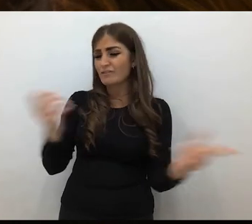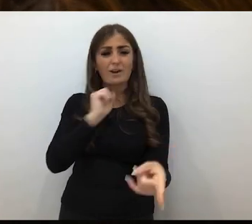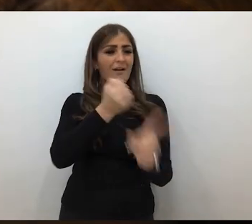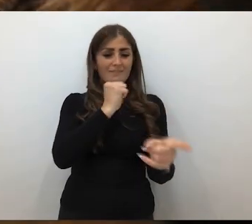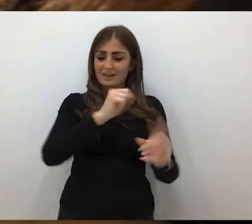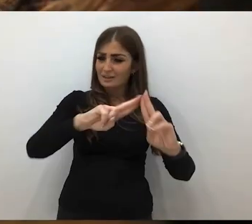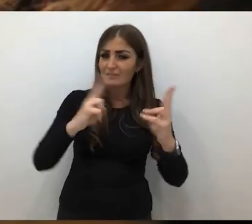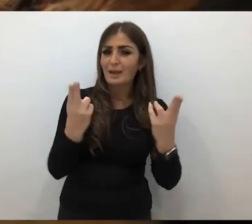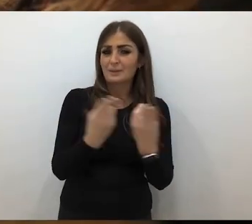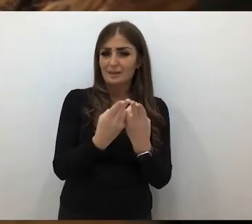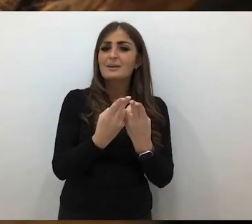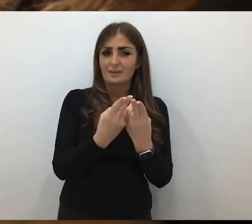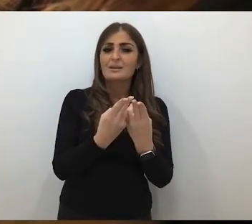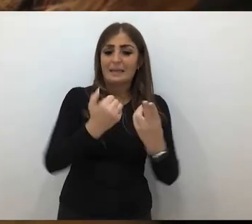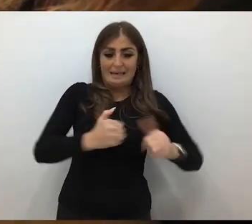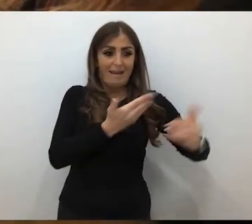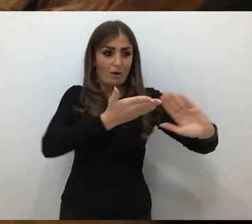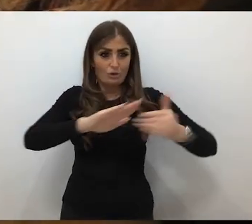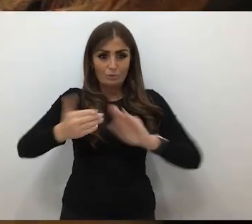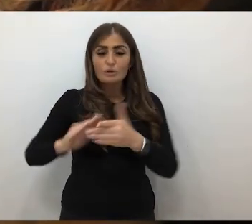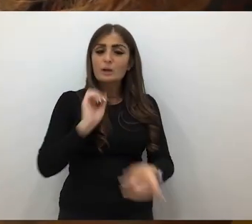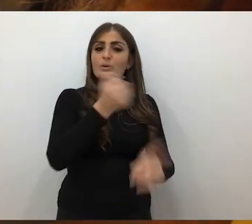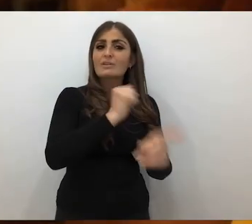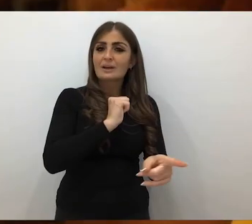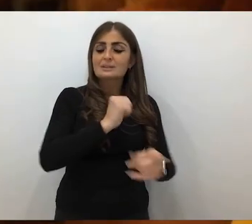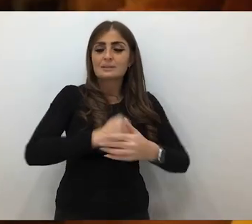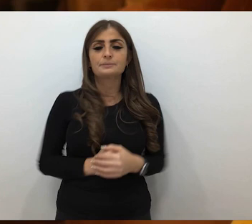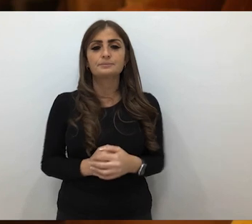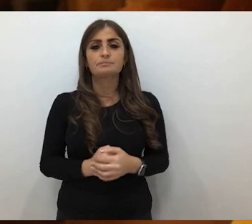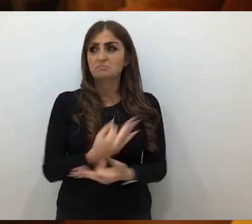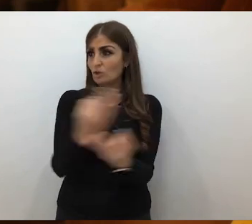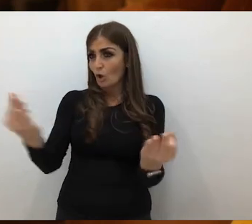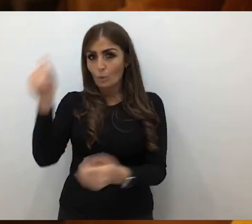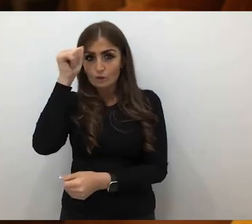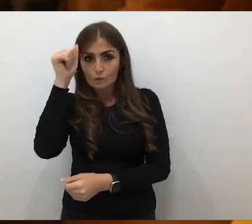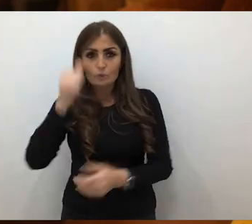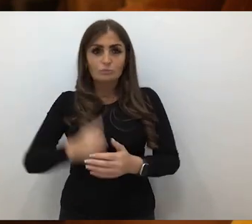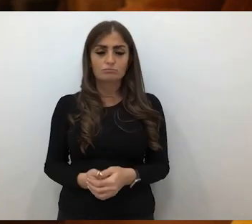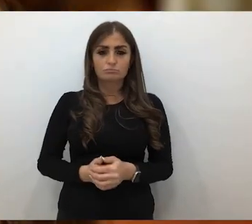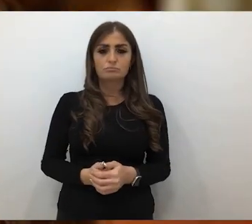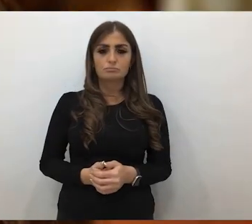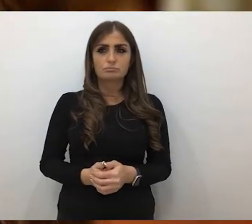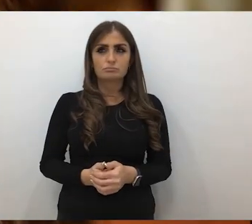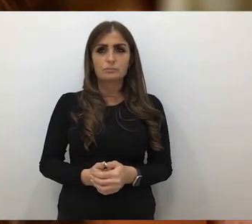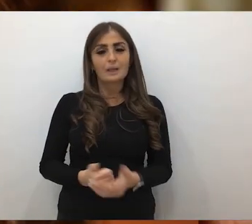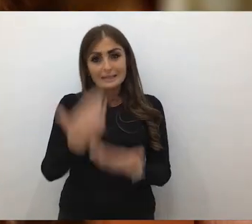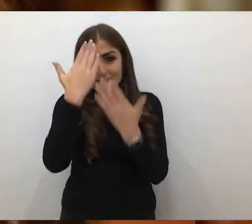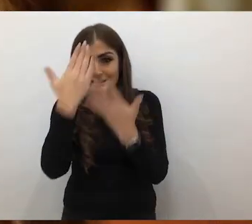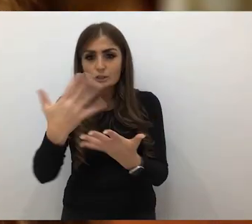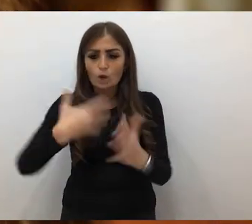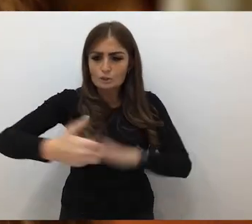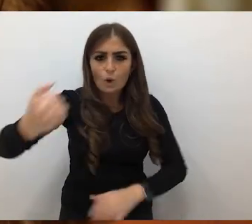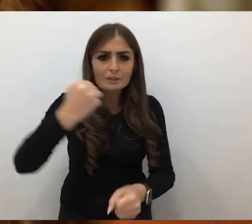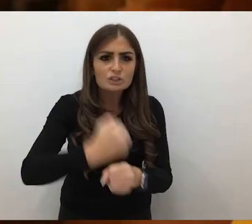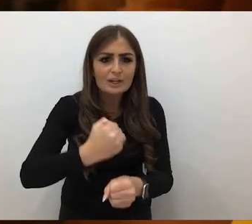in the South West, in the Noongar community, the Bilberman community. Nobody knew about it. They didn't know, you know, this Stolen